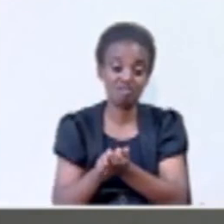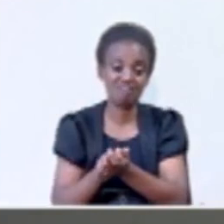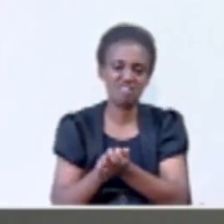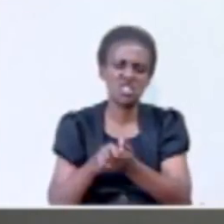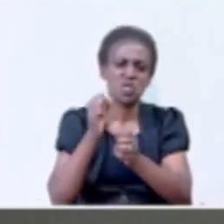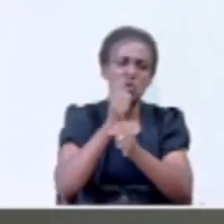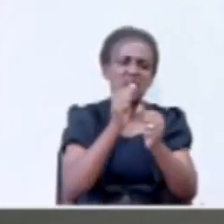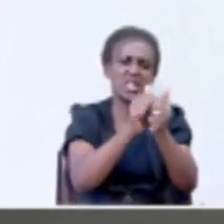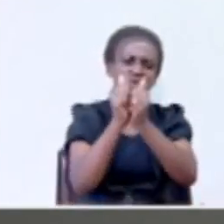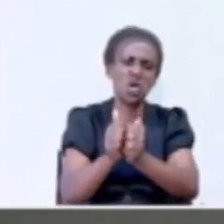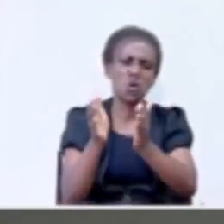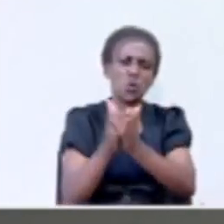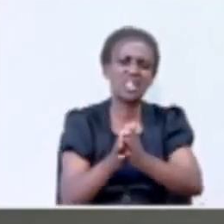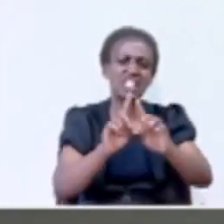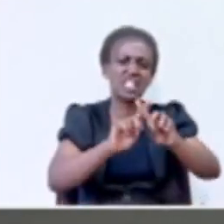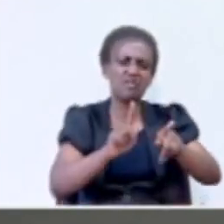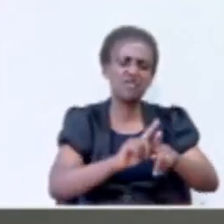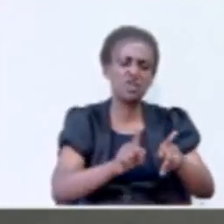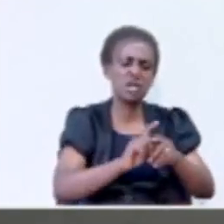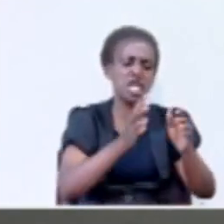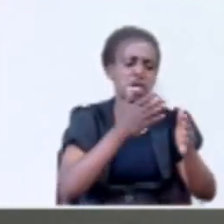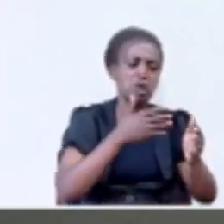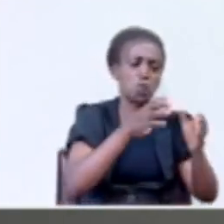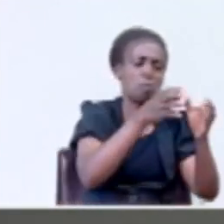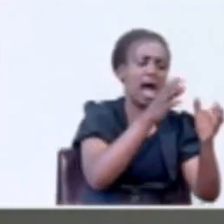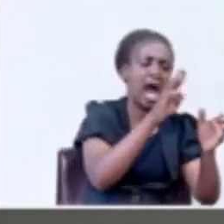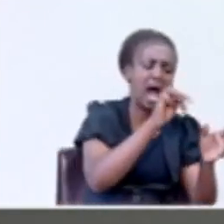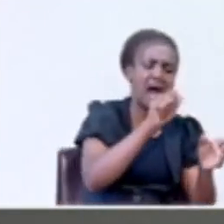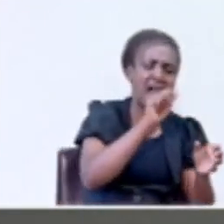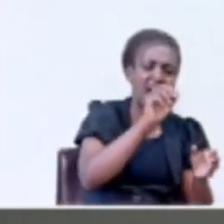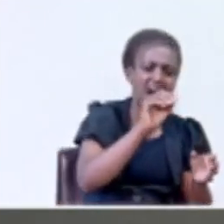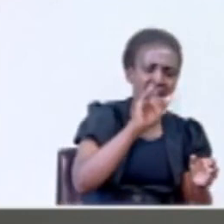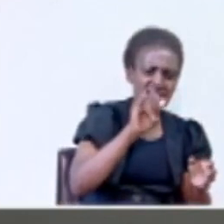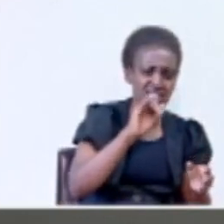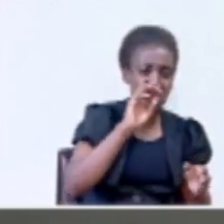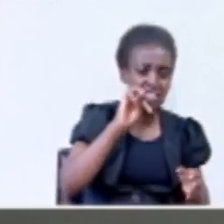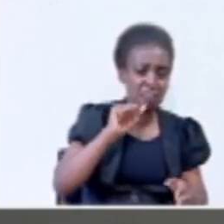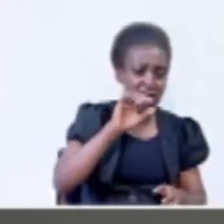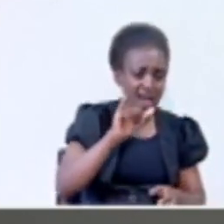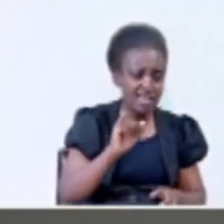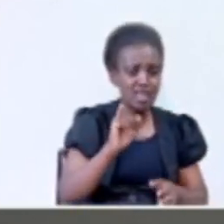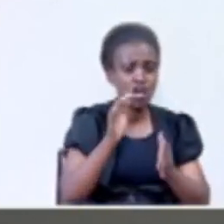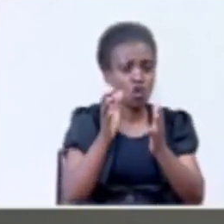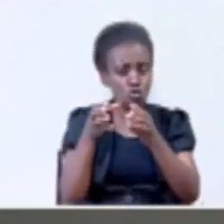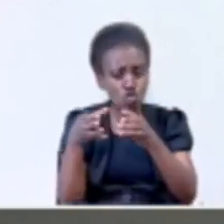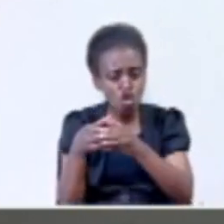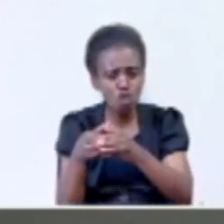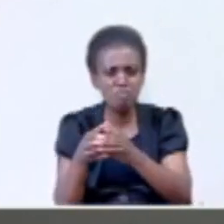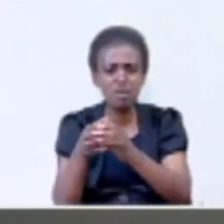working together with different Maimai groups, and then the other groups from Burundi